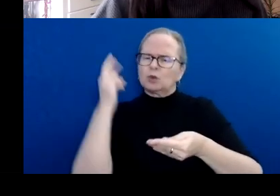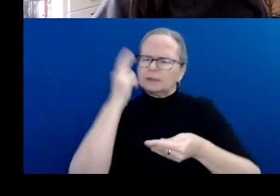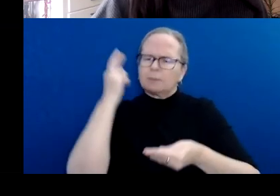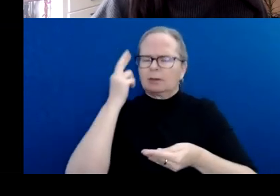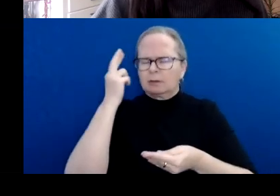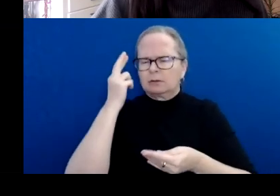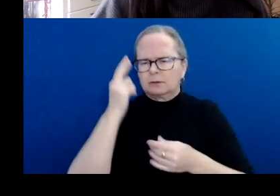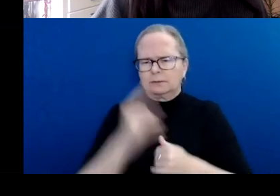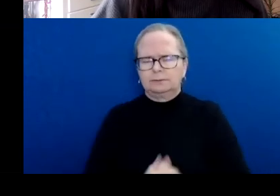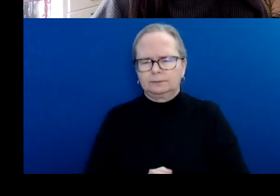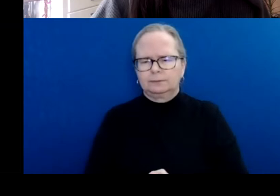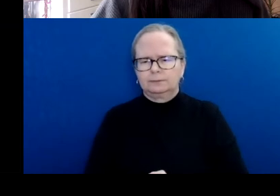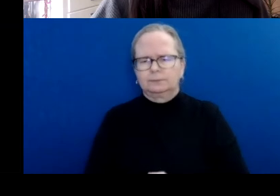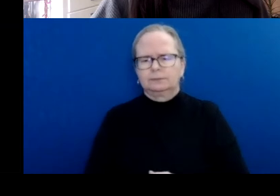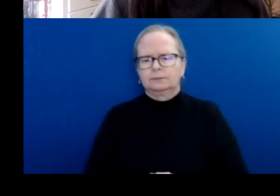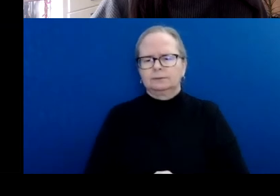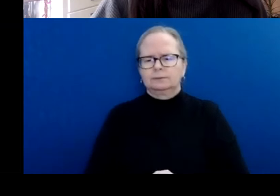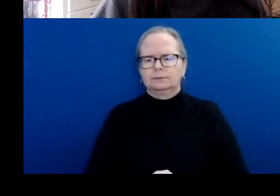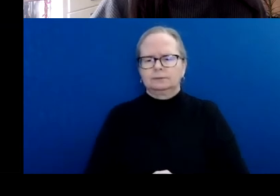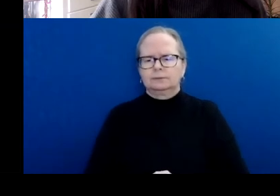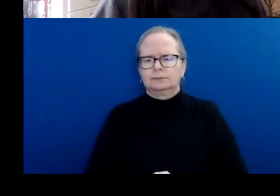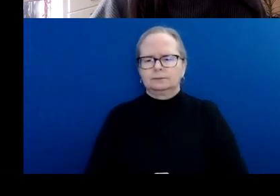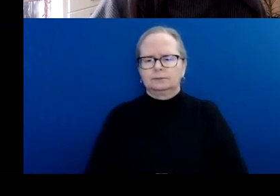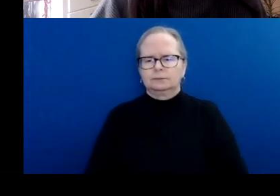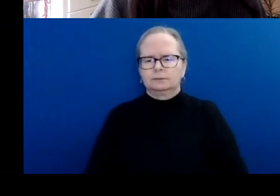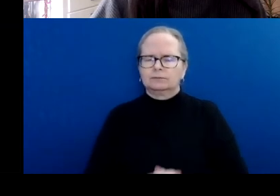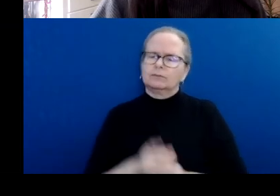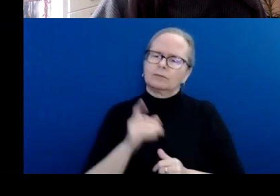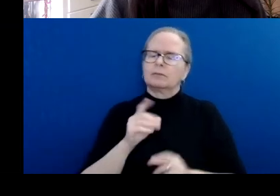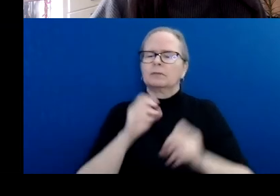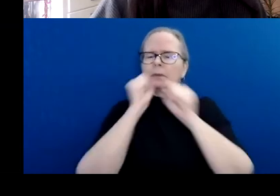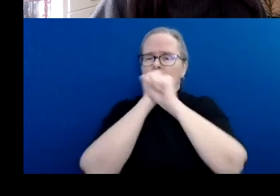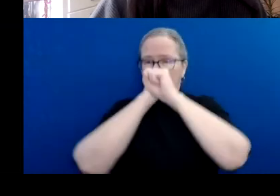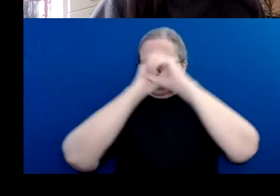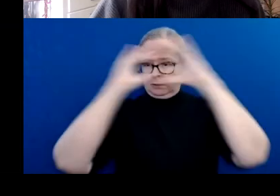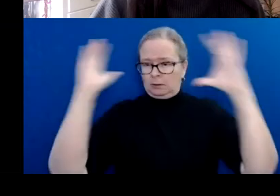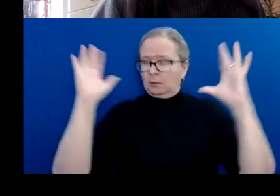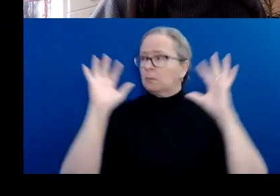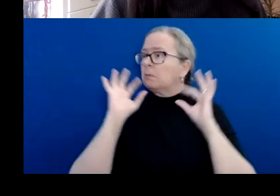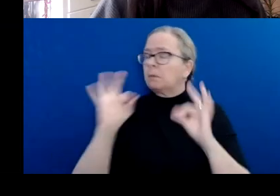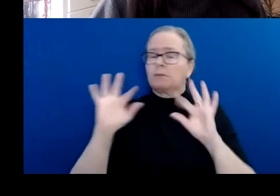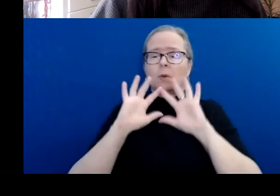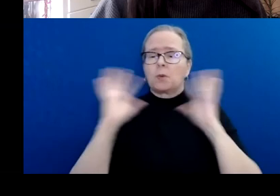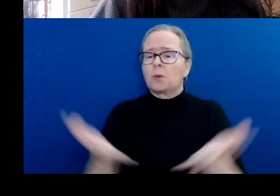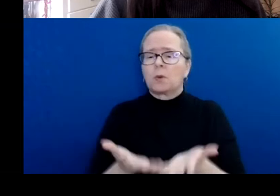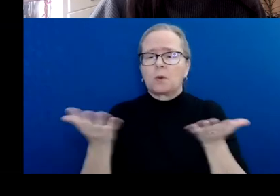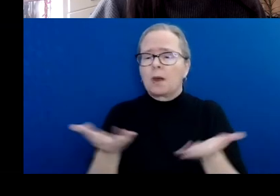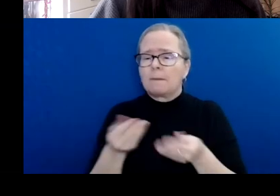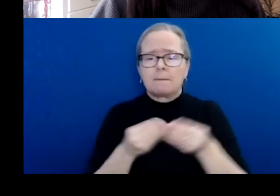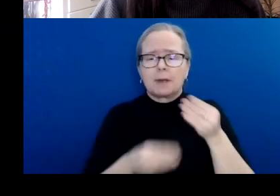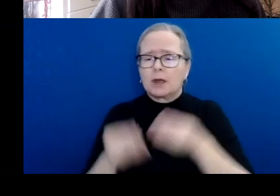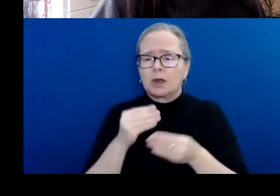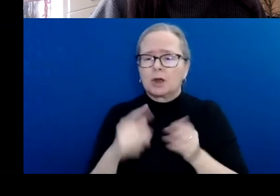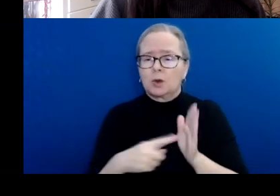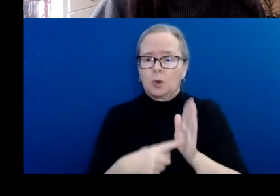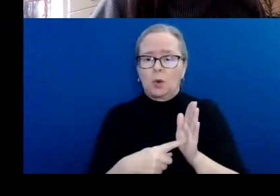Imagine how it would run ideally, and then build your budget off of that, rather than starting at the maximum amount